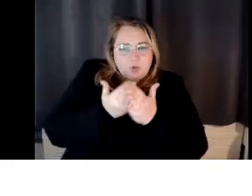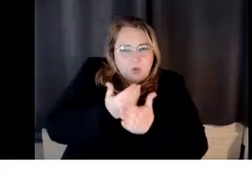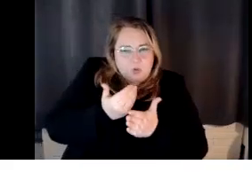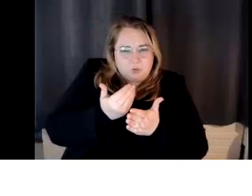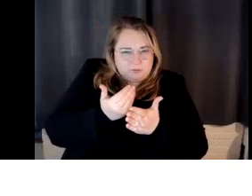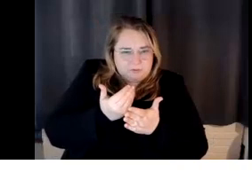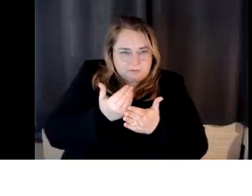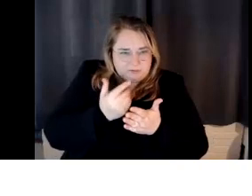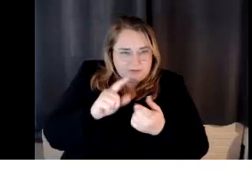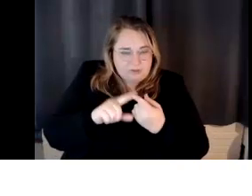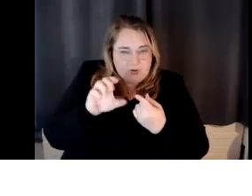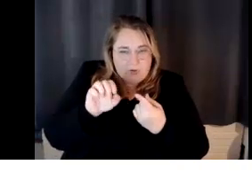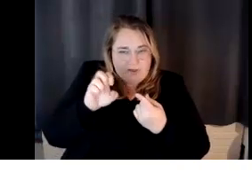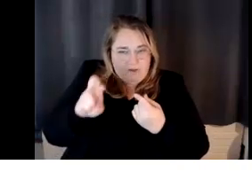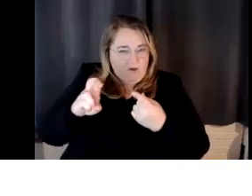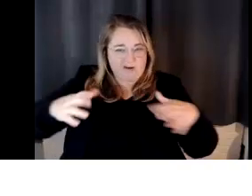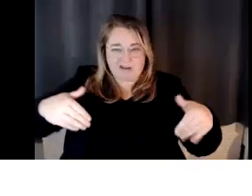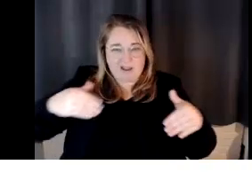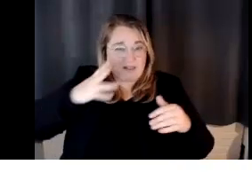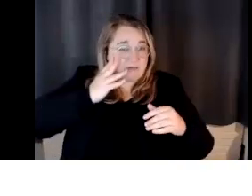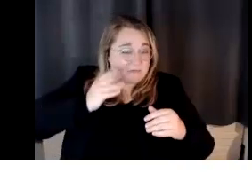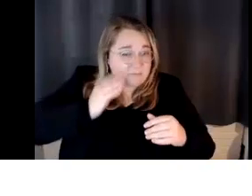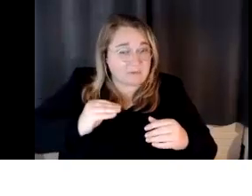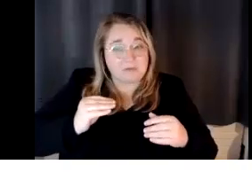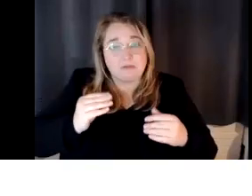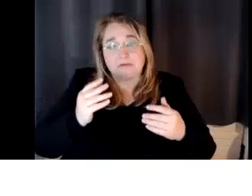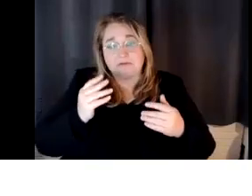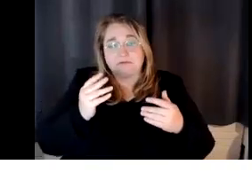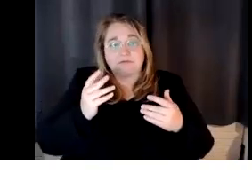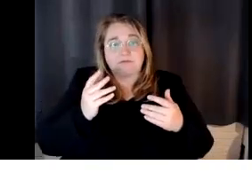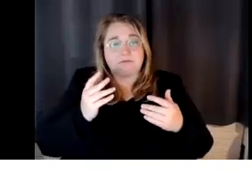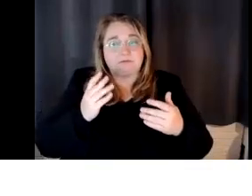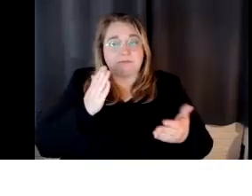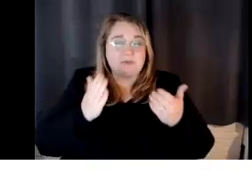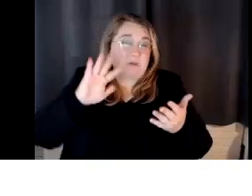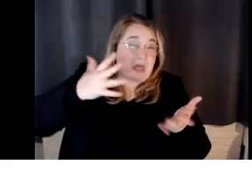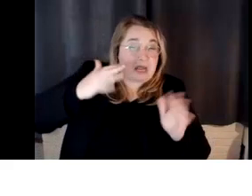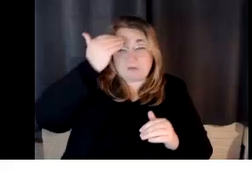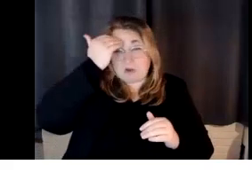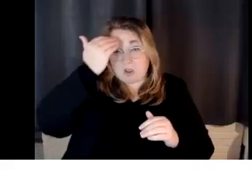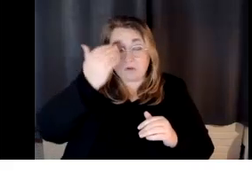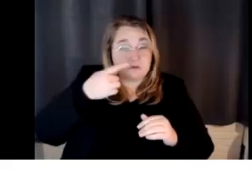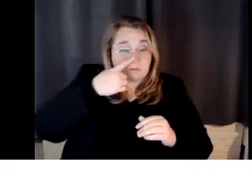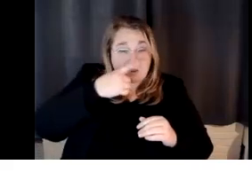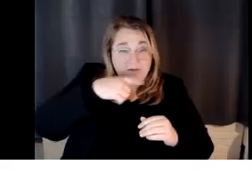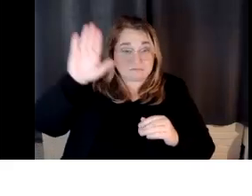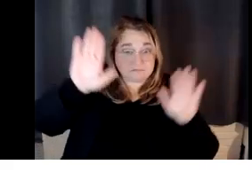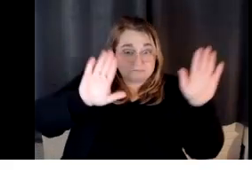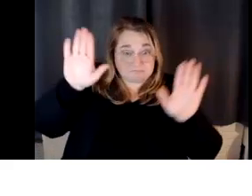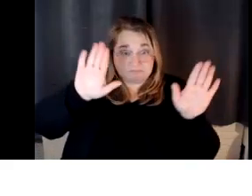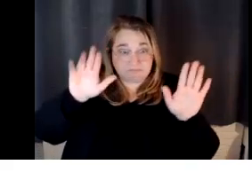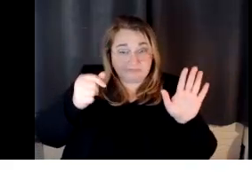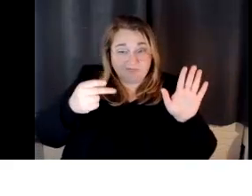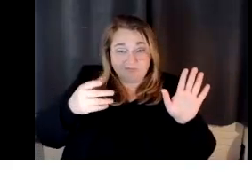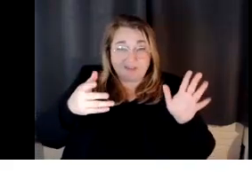familiar with it. You kind of know what it is, maybe. So show hands in the chat. Okay. Okay. So I see kind of